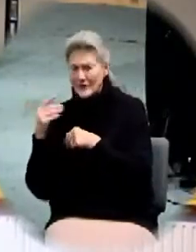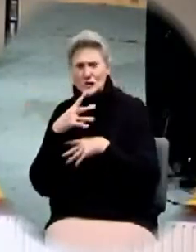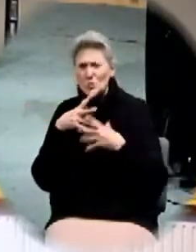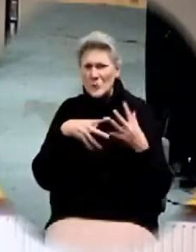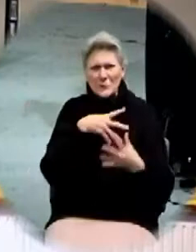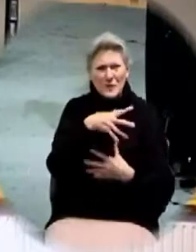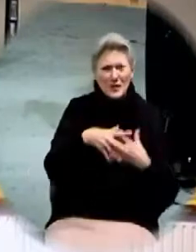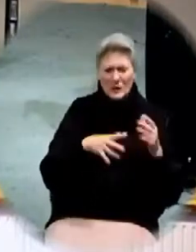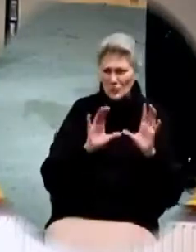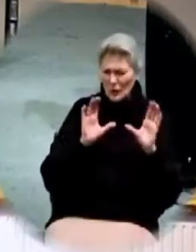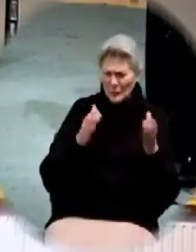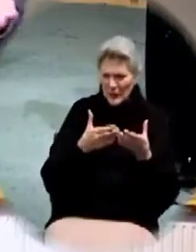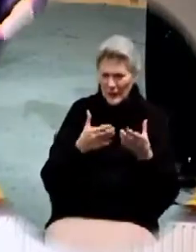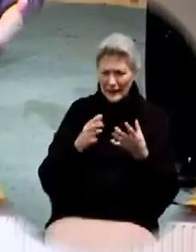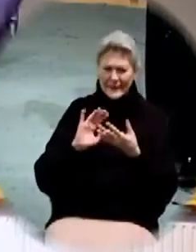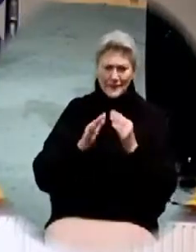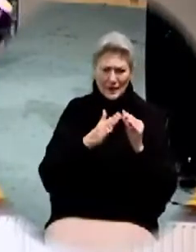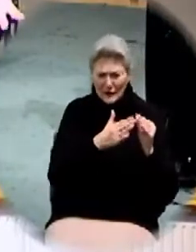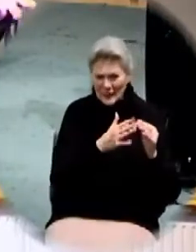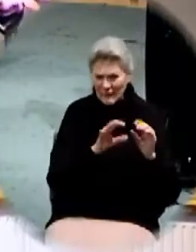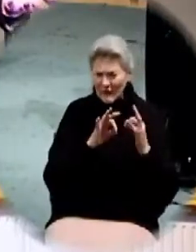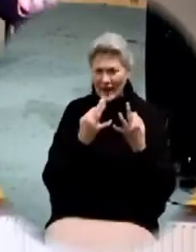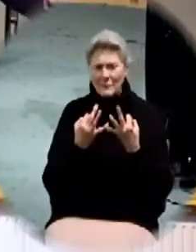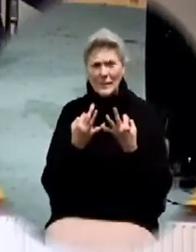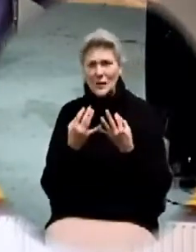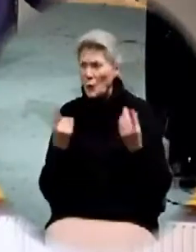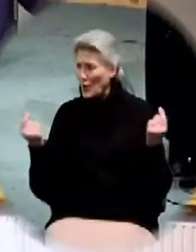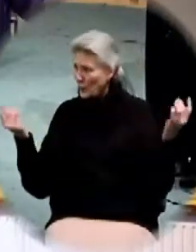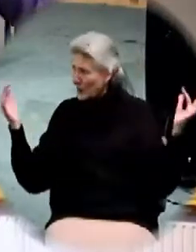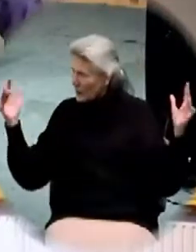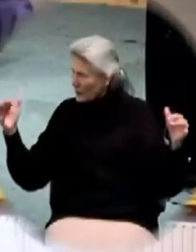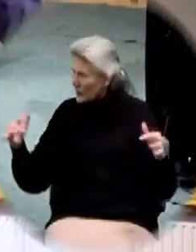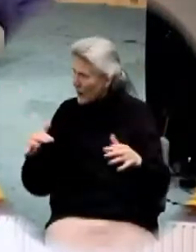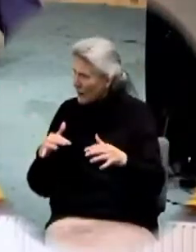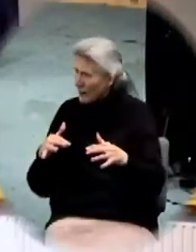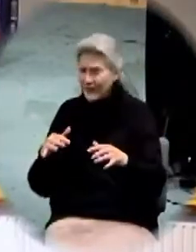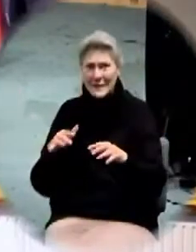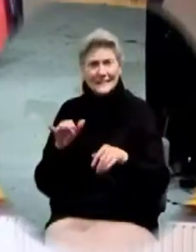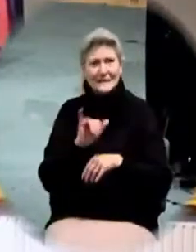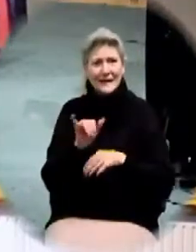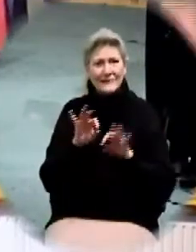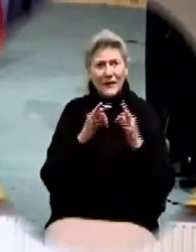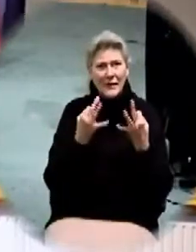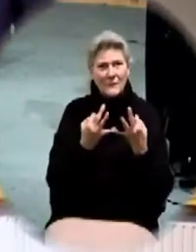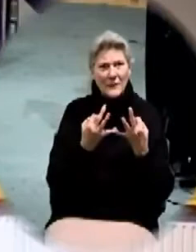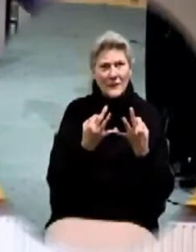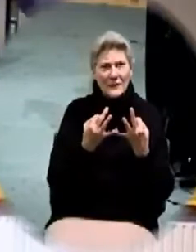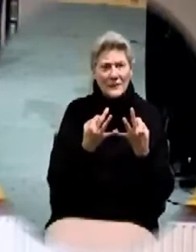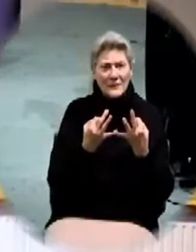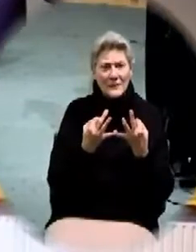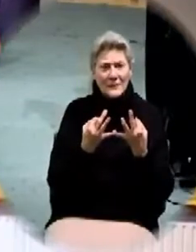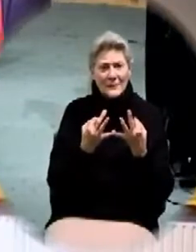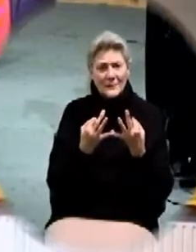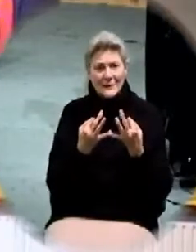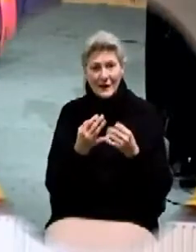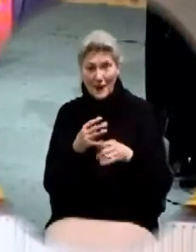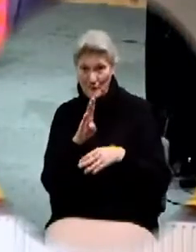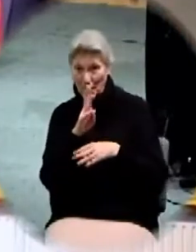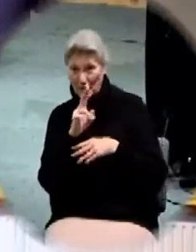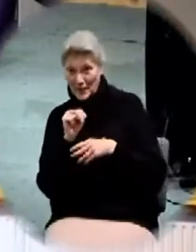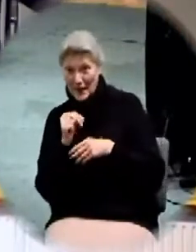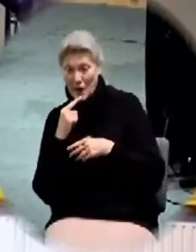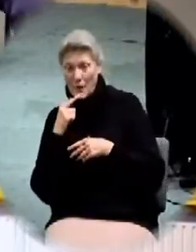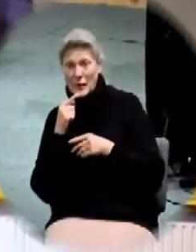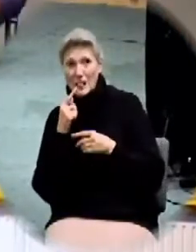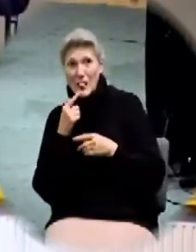There's no family. When we come together, this is family. I haven't seen you all week and I would love brother Ben to run up to you and hug you and shake